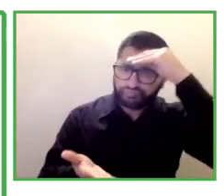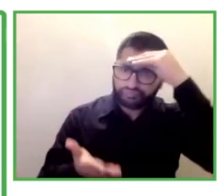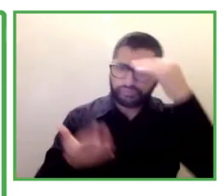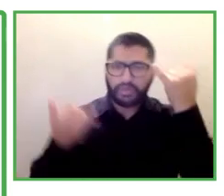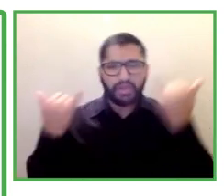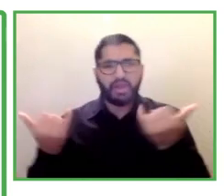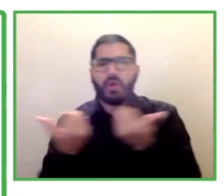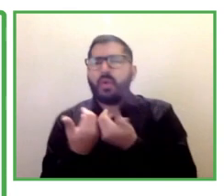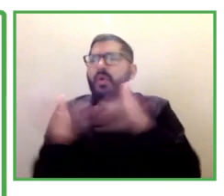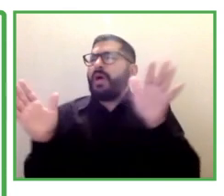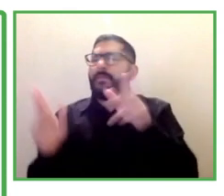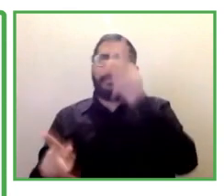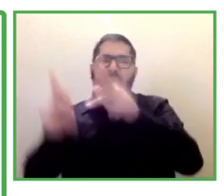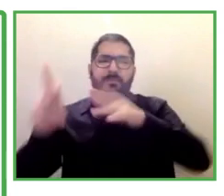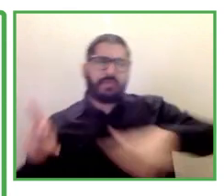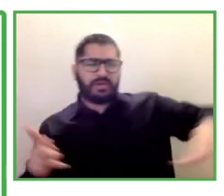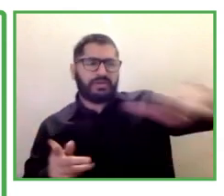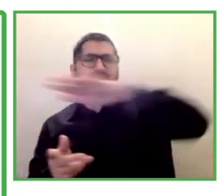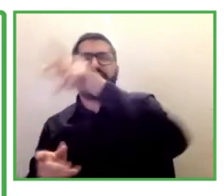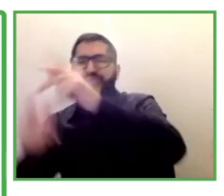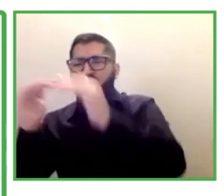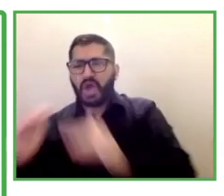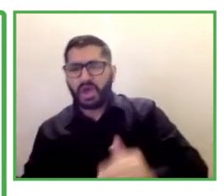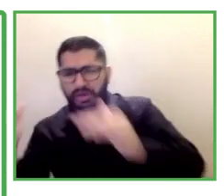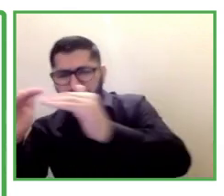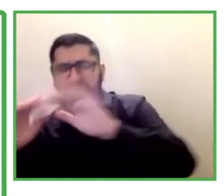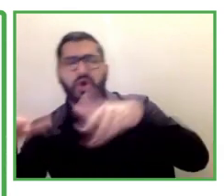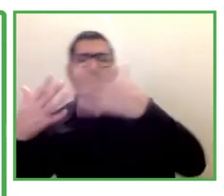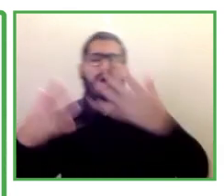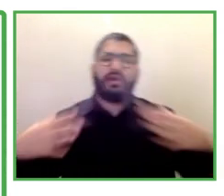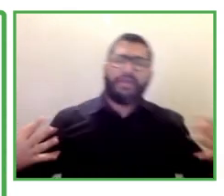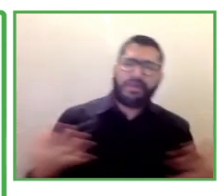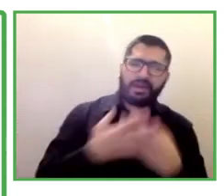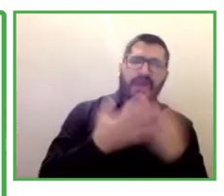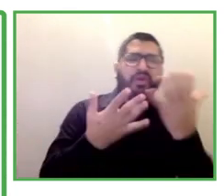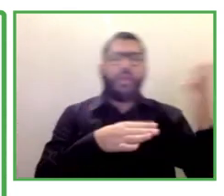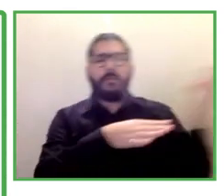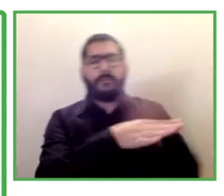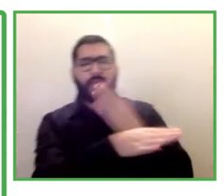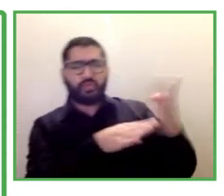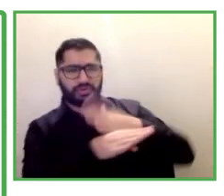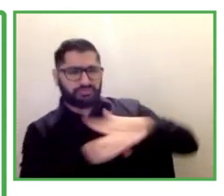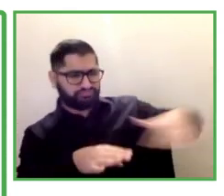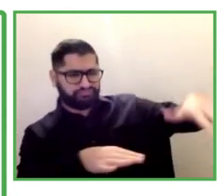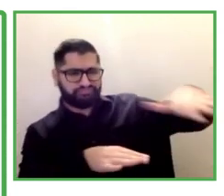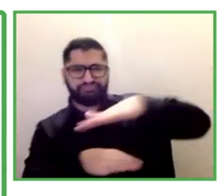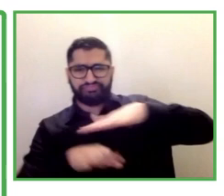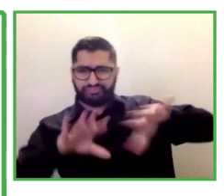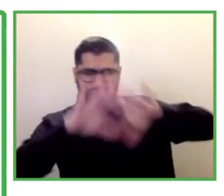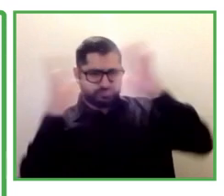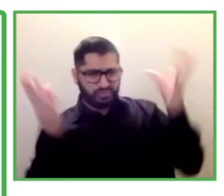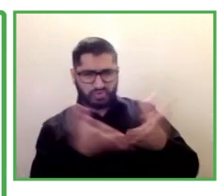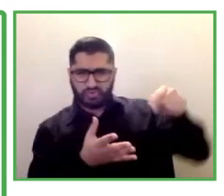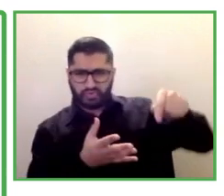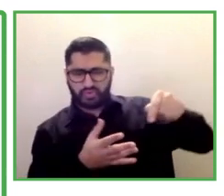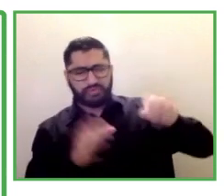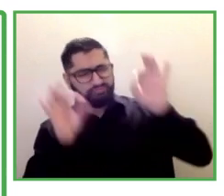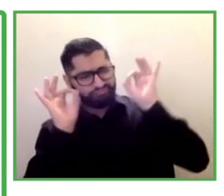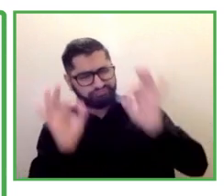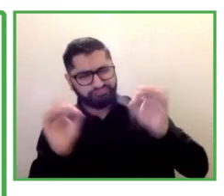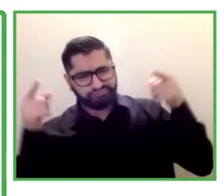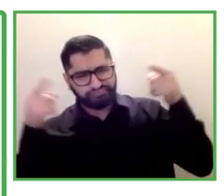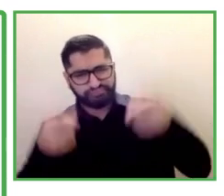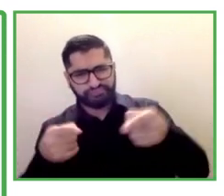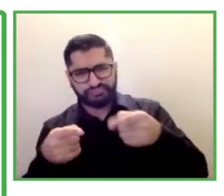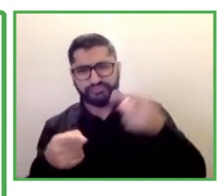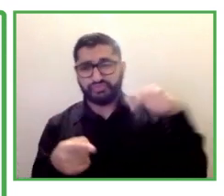for a stepping into program and entirely self-sustainable um so we're keen to share this opportunity in any organizations that are keen to to